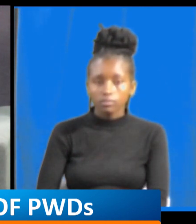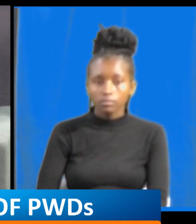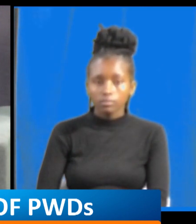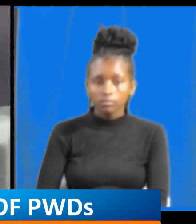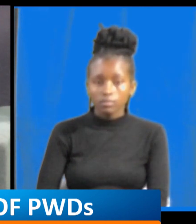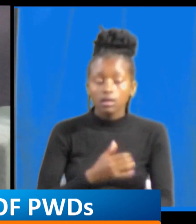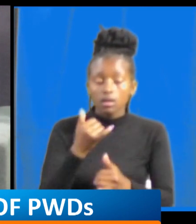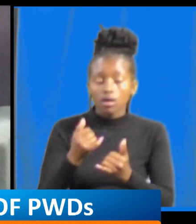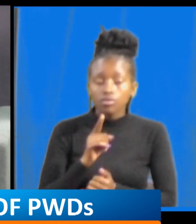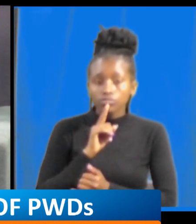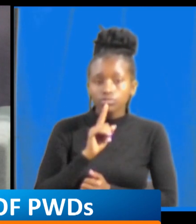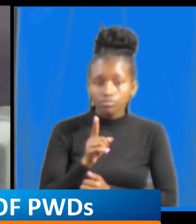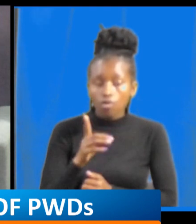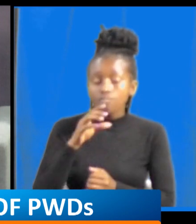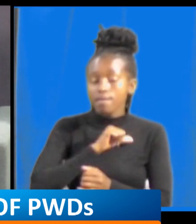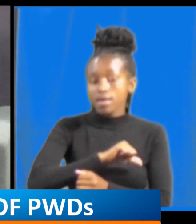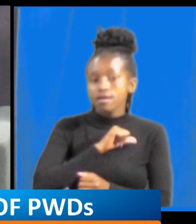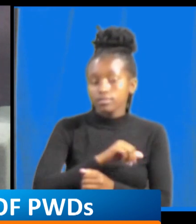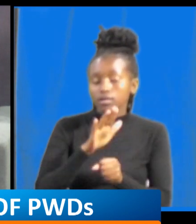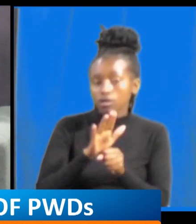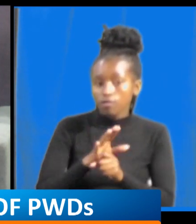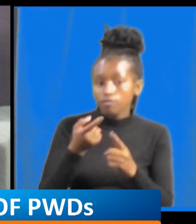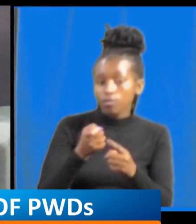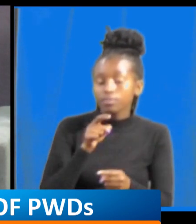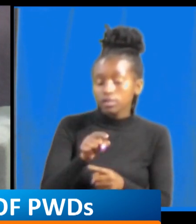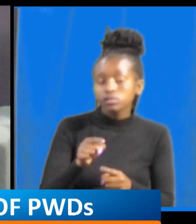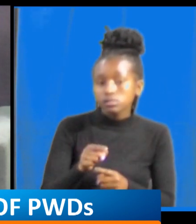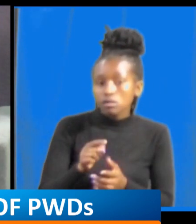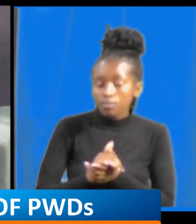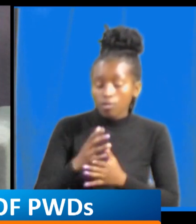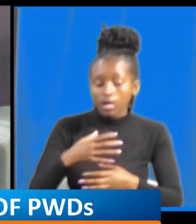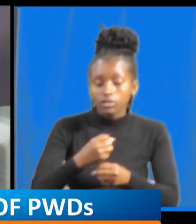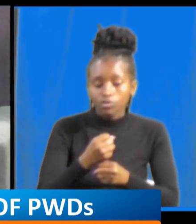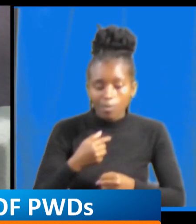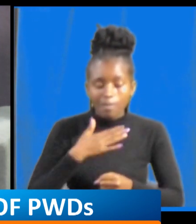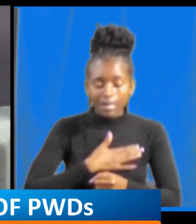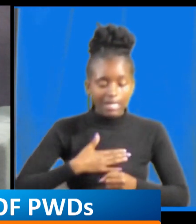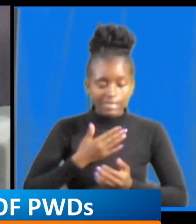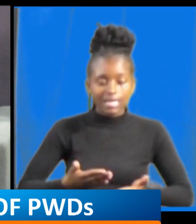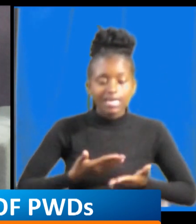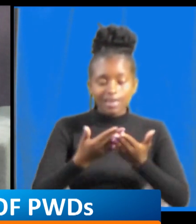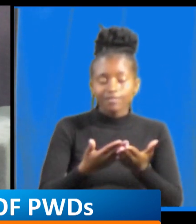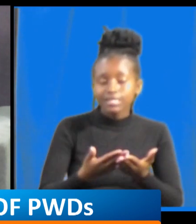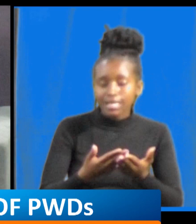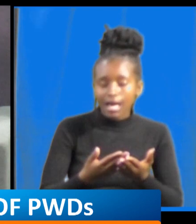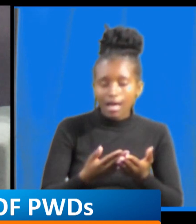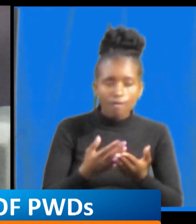can you rate them out of 10 out of 10 out of 10 yeah